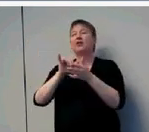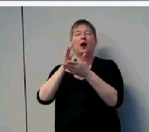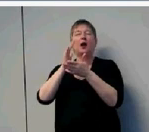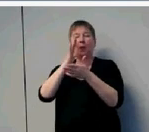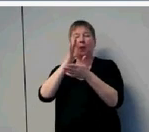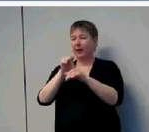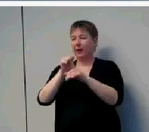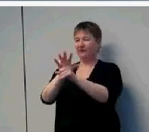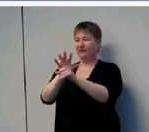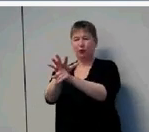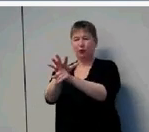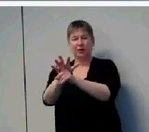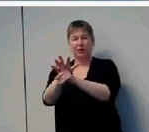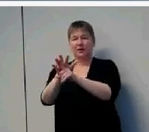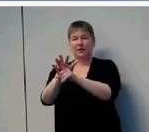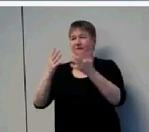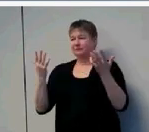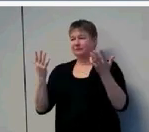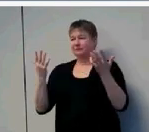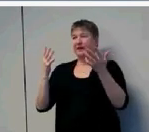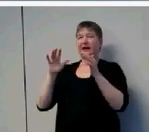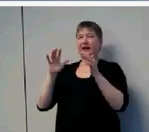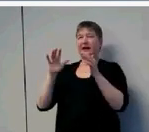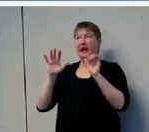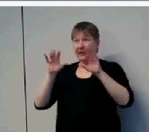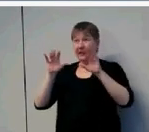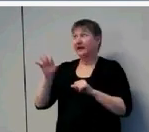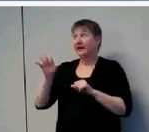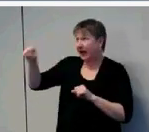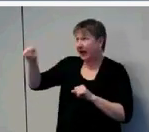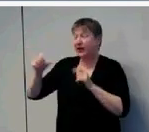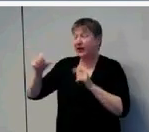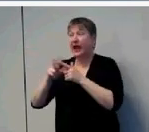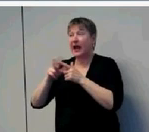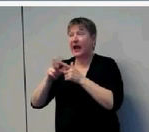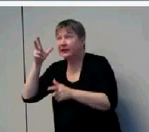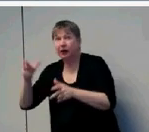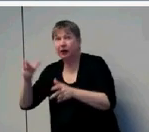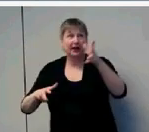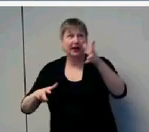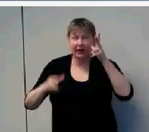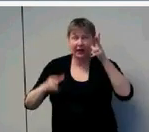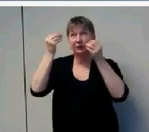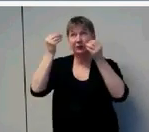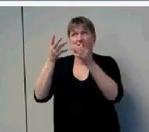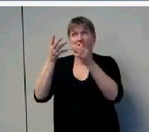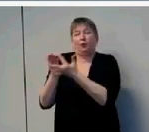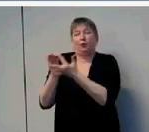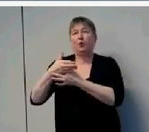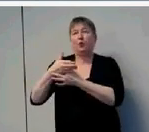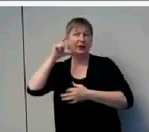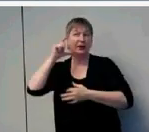that is how accessible and audible is the input the children are receiving with their hearing aids.